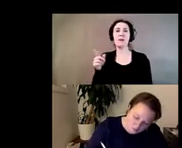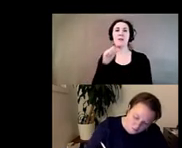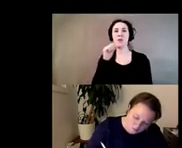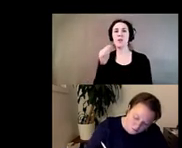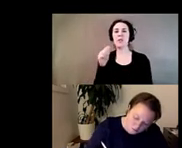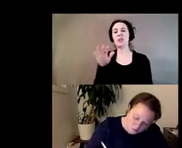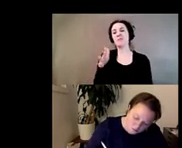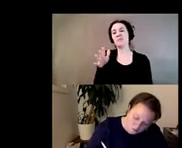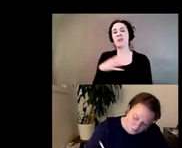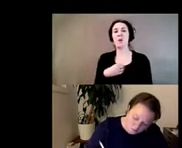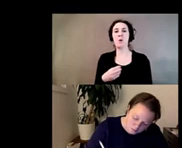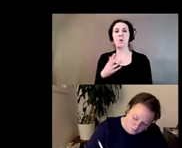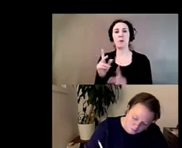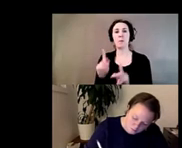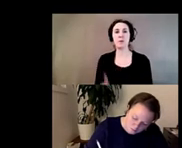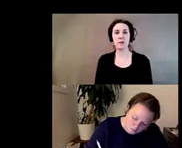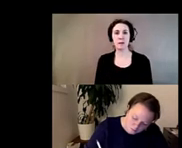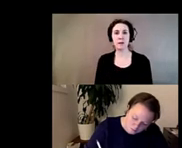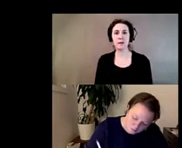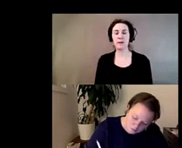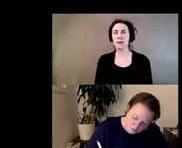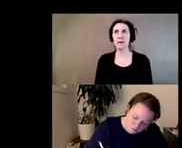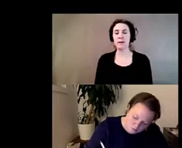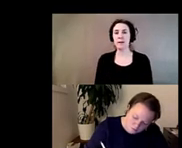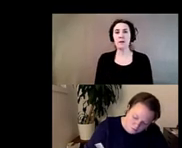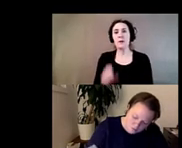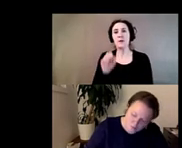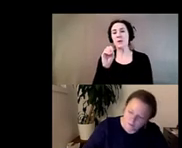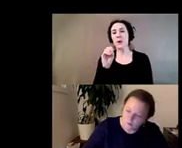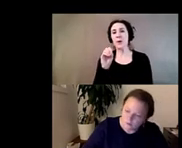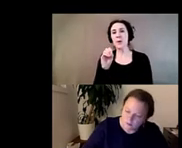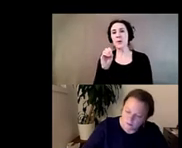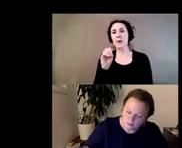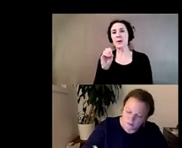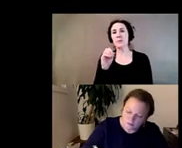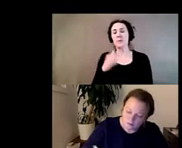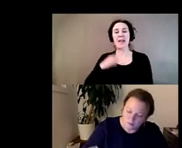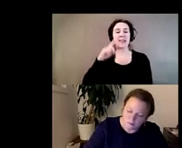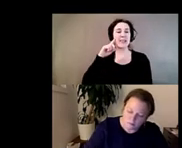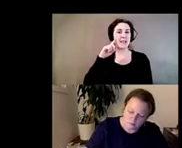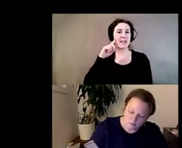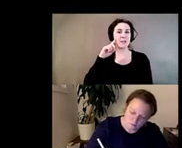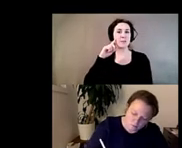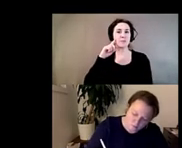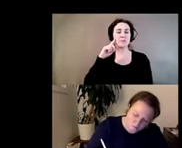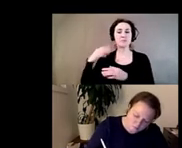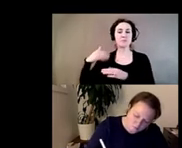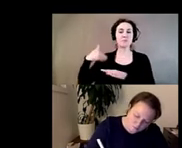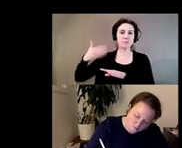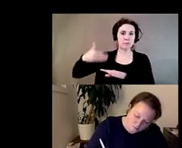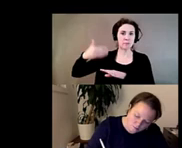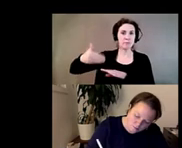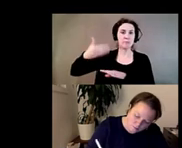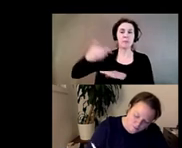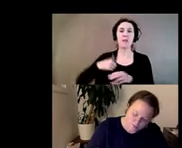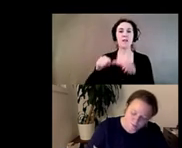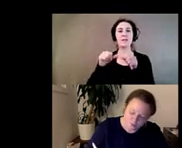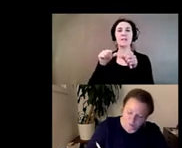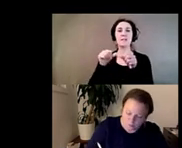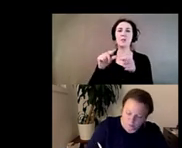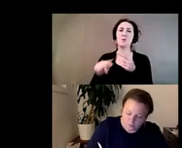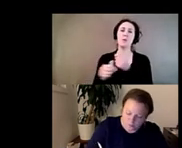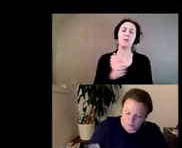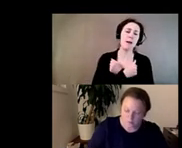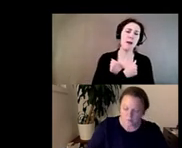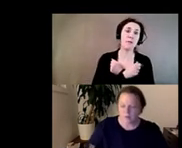we could also choose um so so i think over the years as i've continued to love really